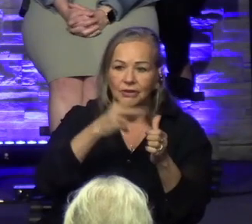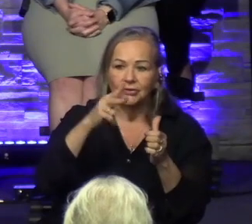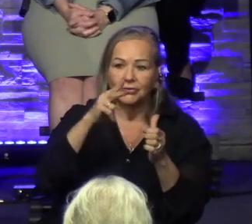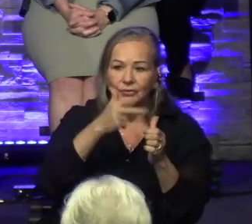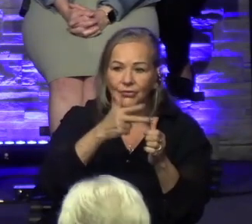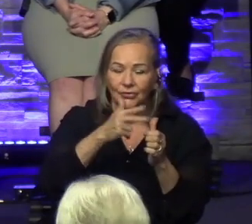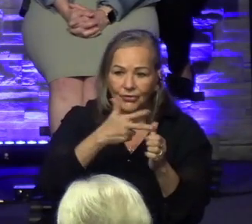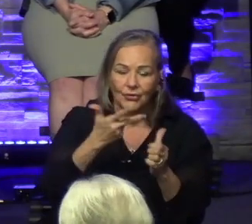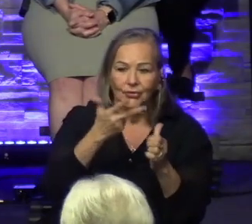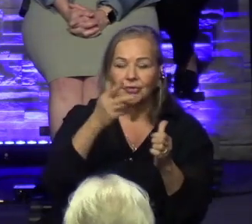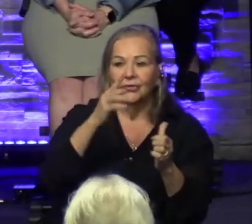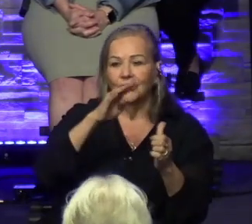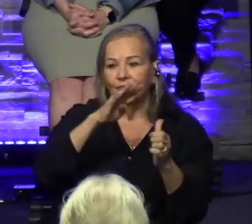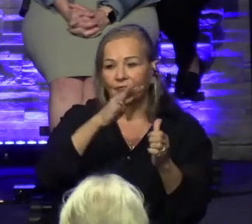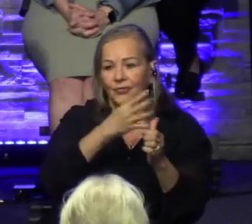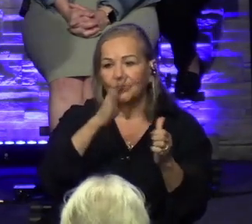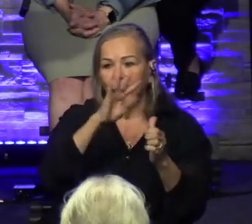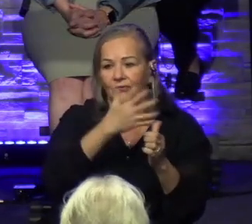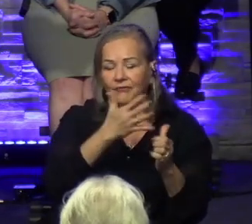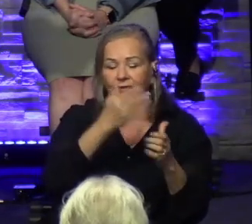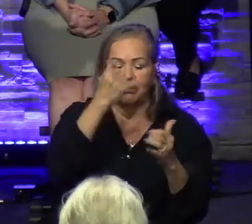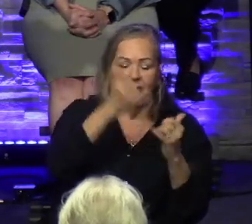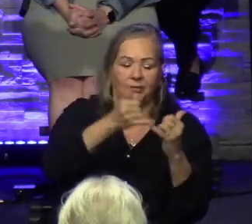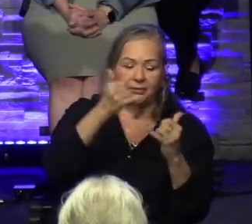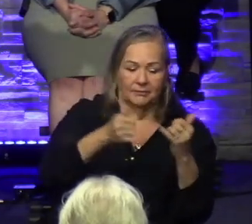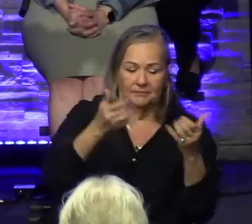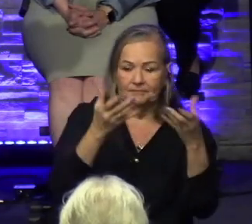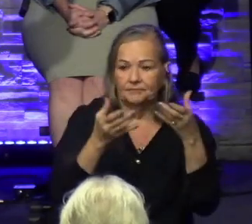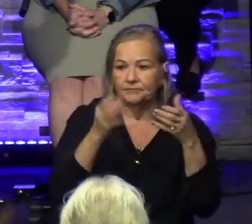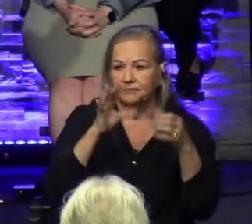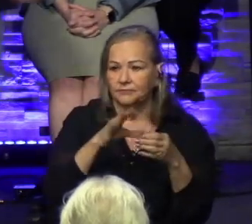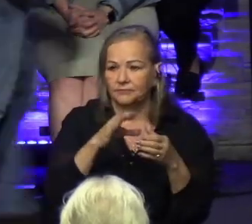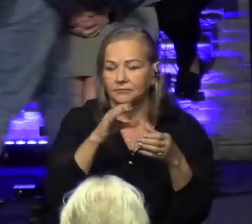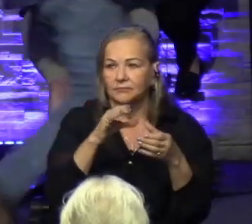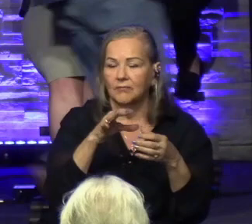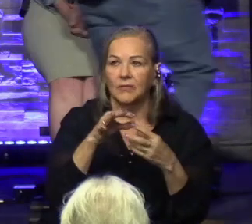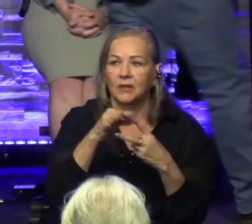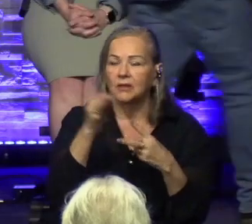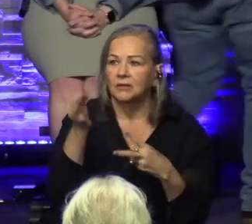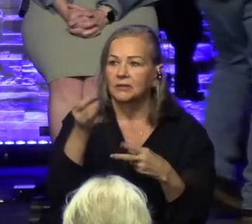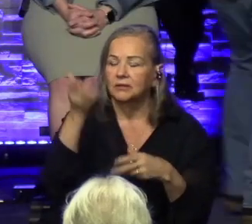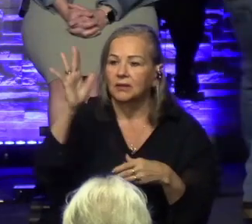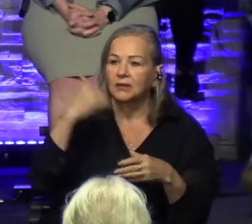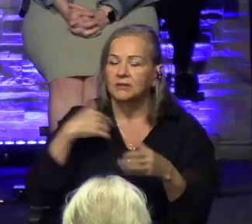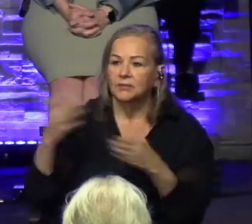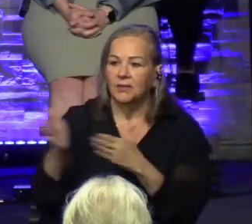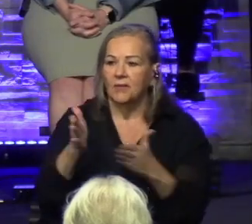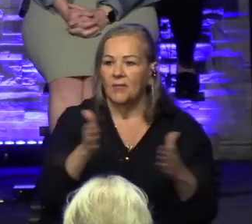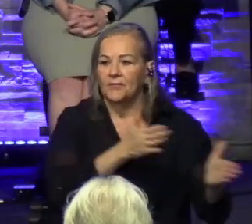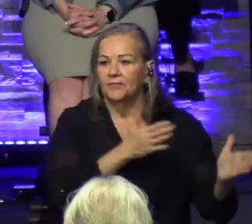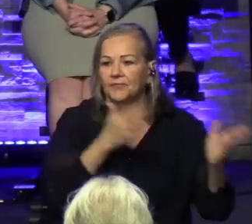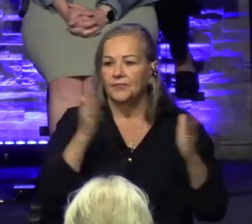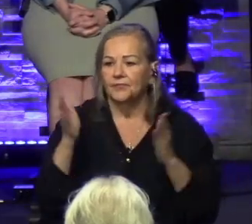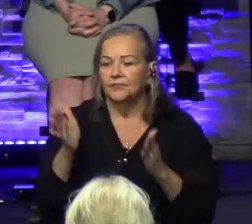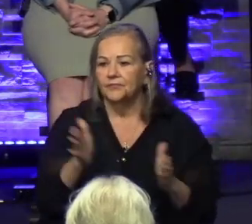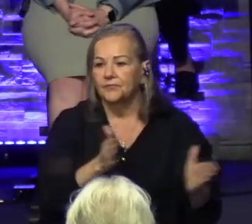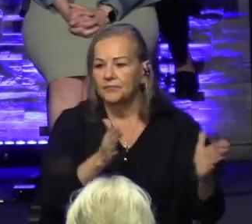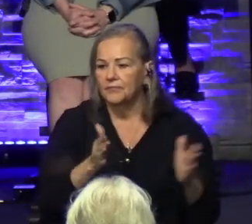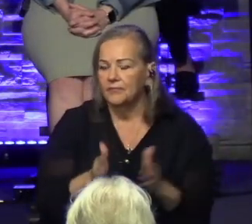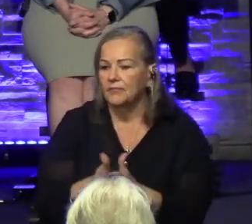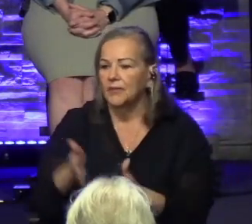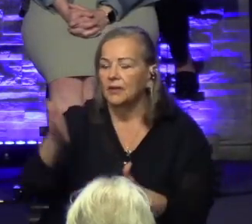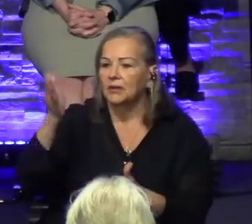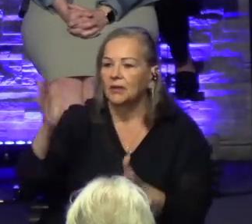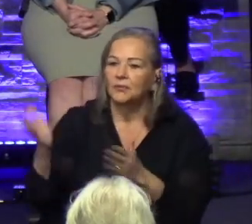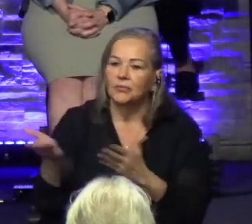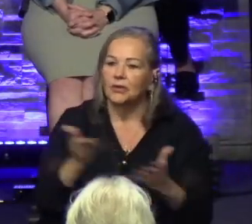choice. It was our last choice. But God has a plan, right? God knows what he's doing. And he brought us here to this